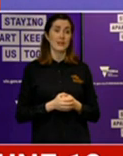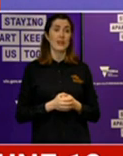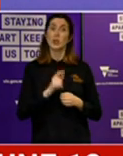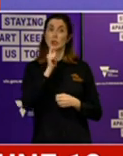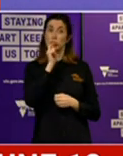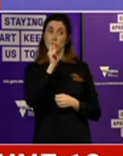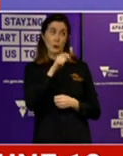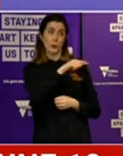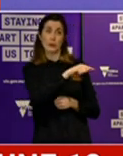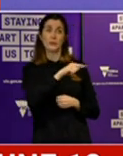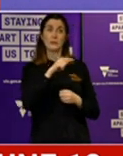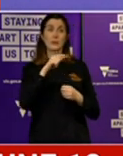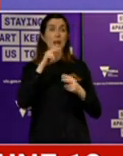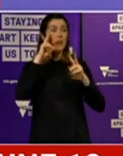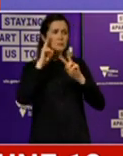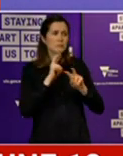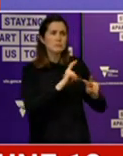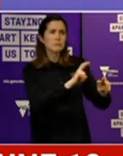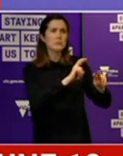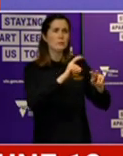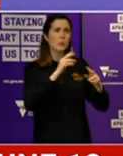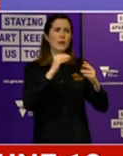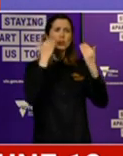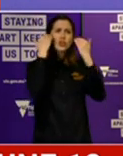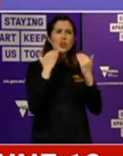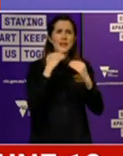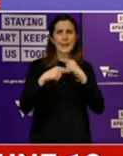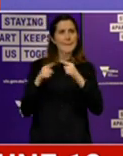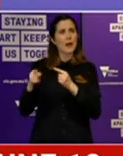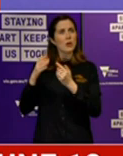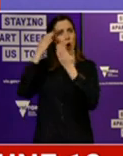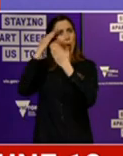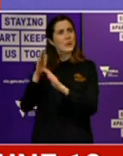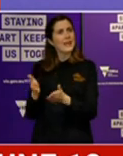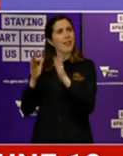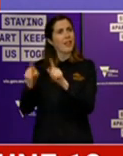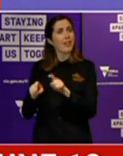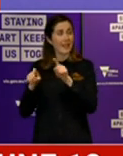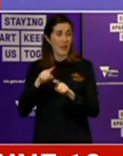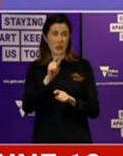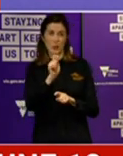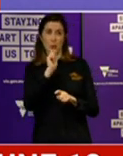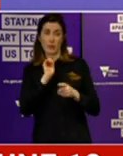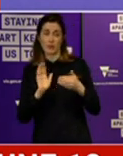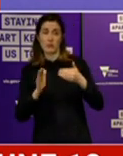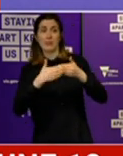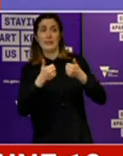The inquiry will then go off and do its important work. It will make findings. I don't know what those findings will say, but we all just have to wait and see them.